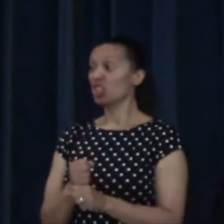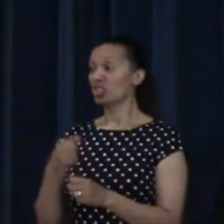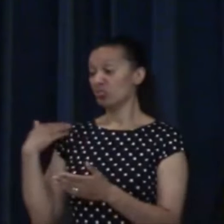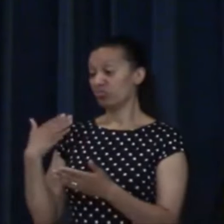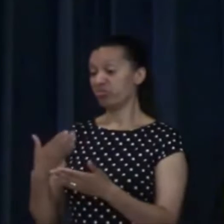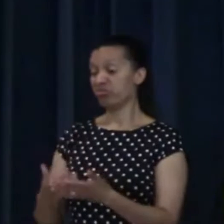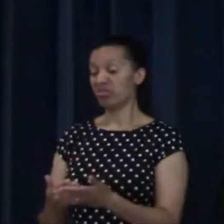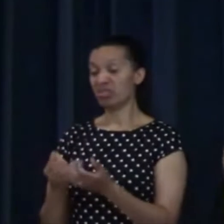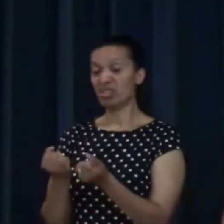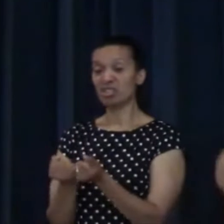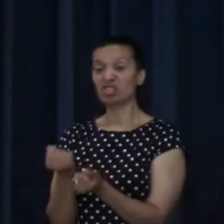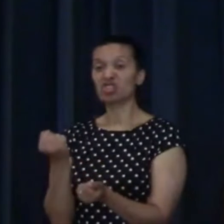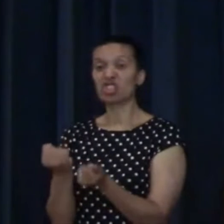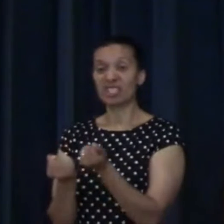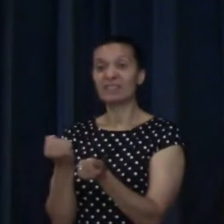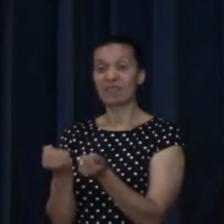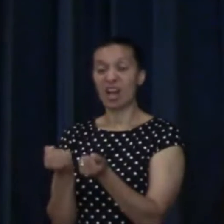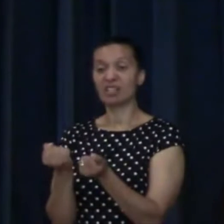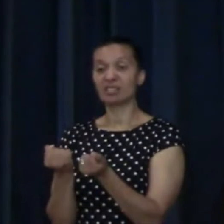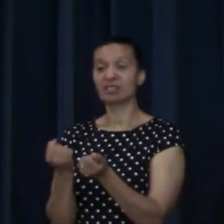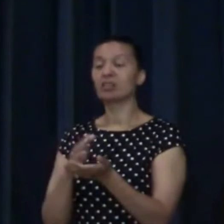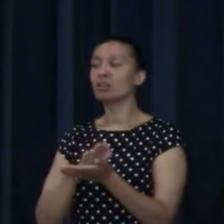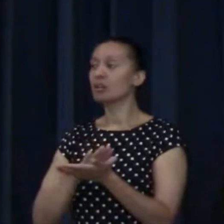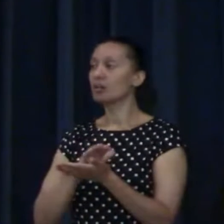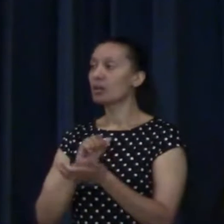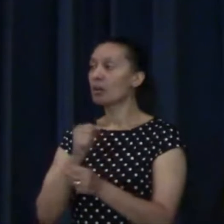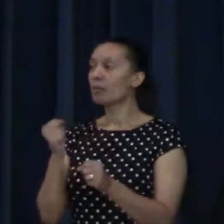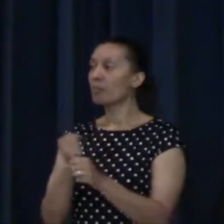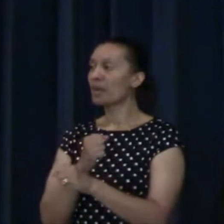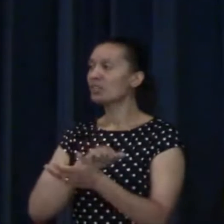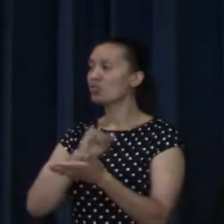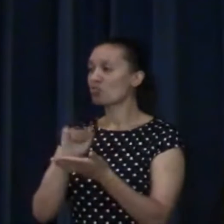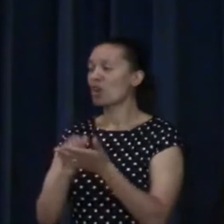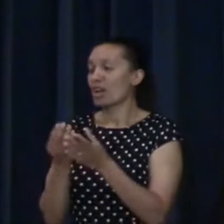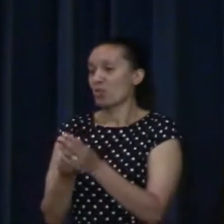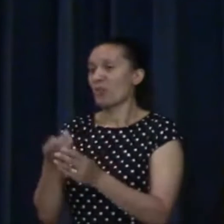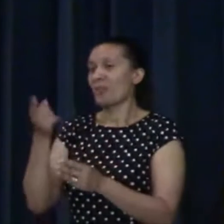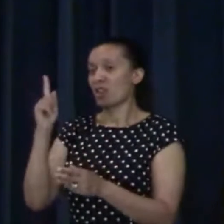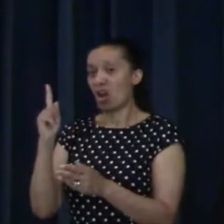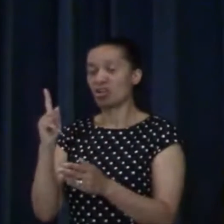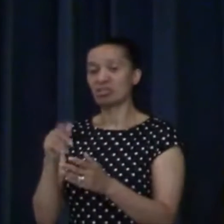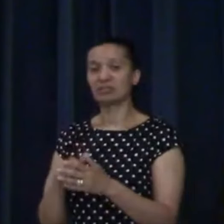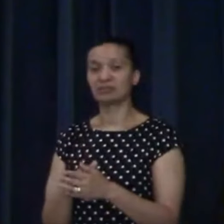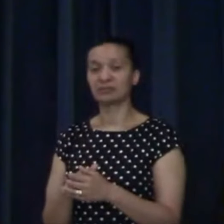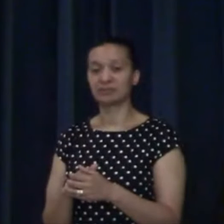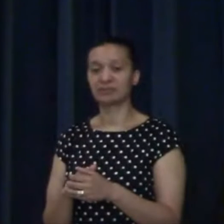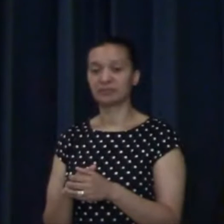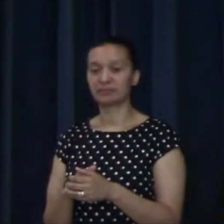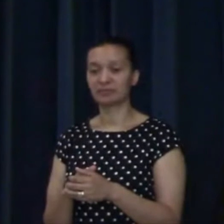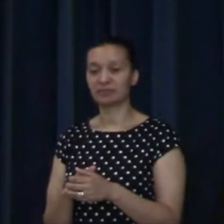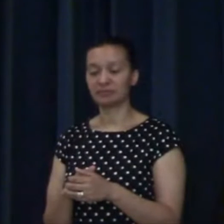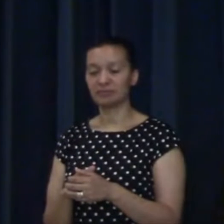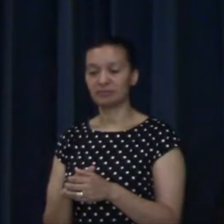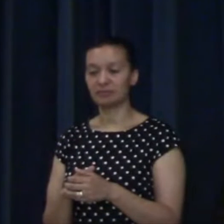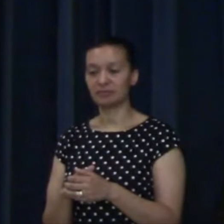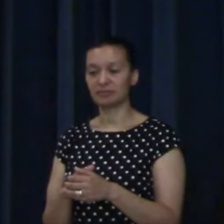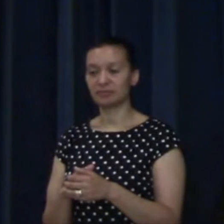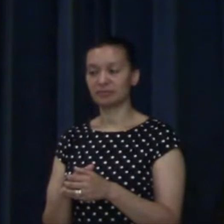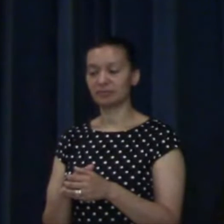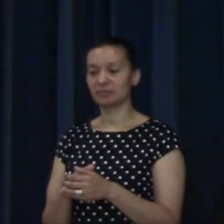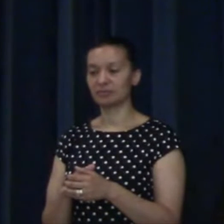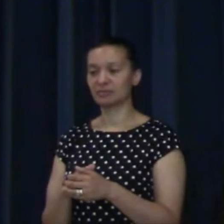Where we've been made right with God because of what Jesus did on the cross. And that's important. But that's almost a bit